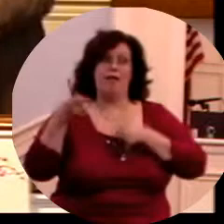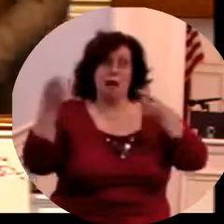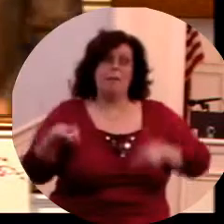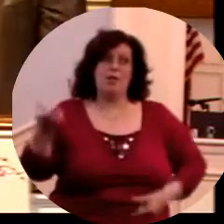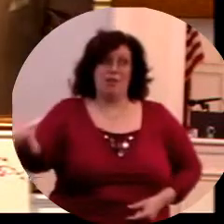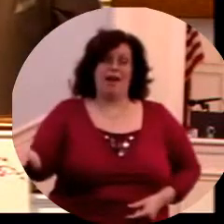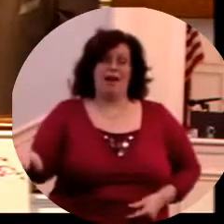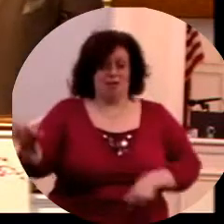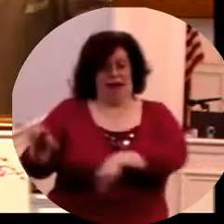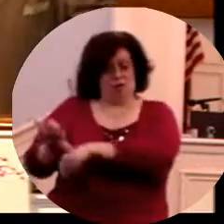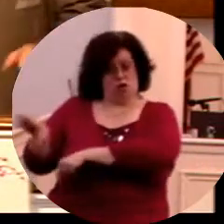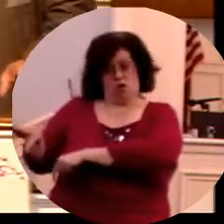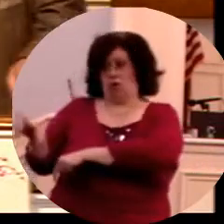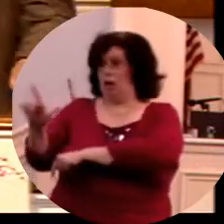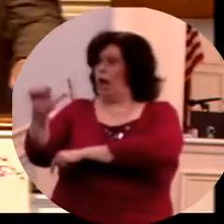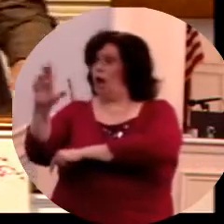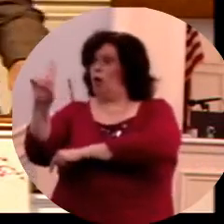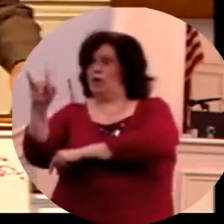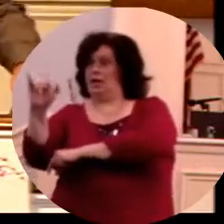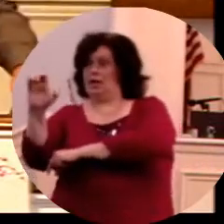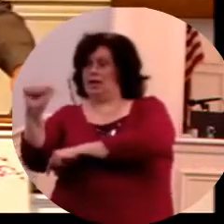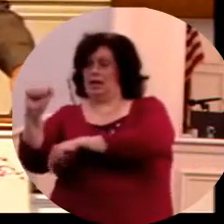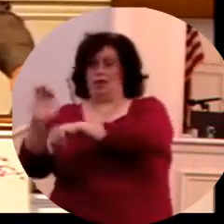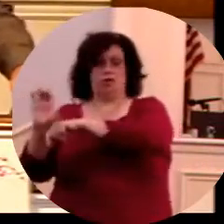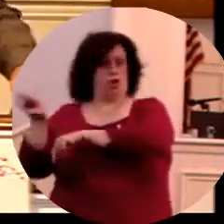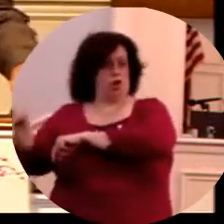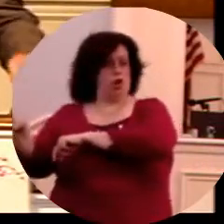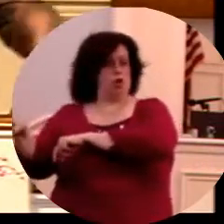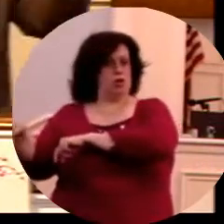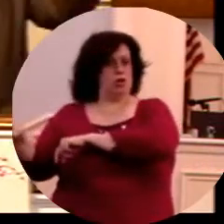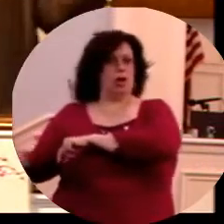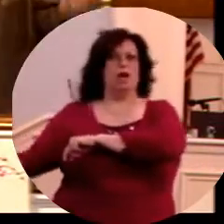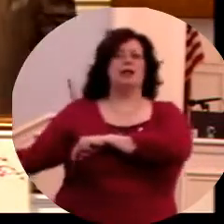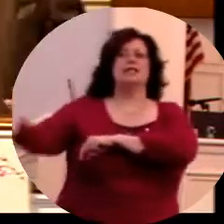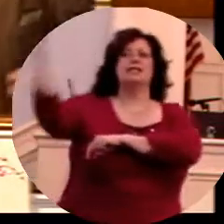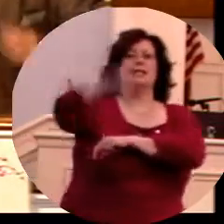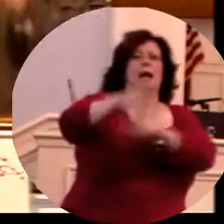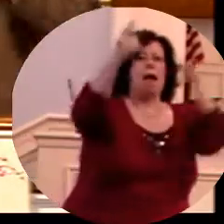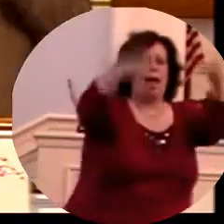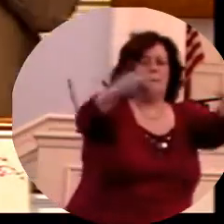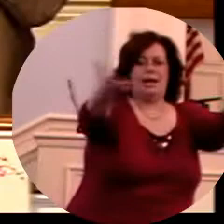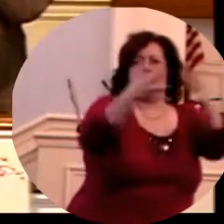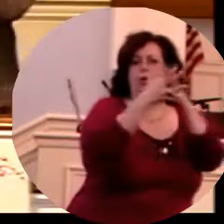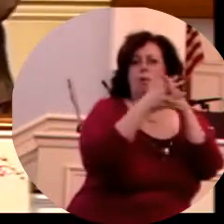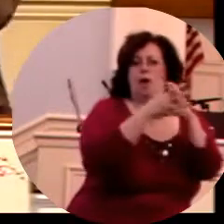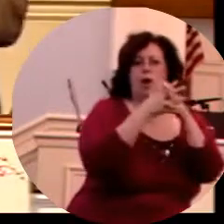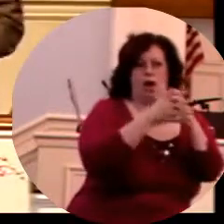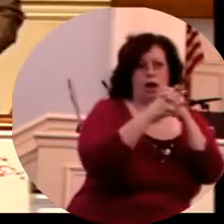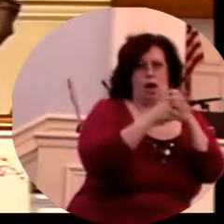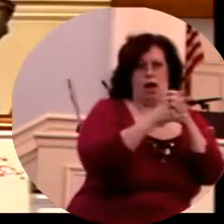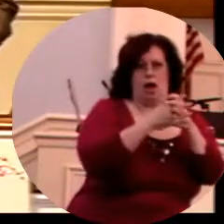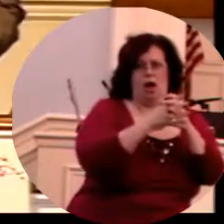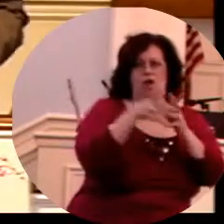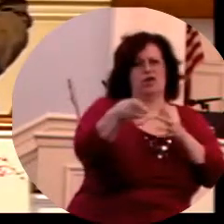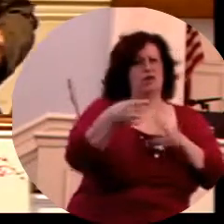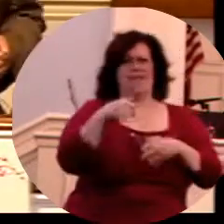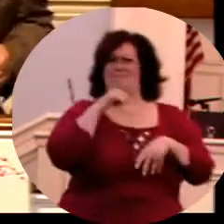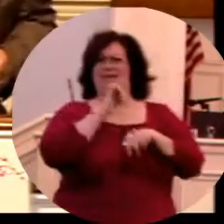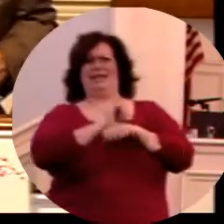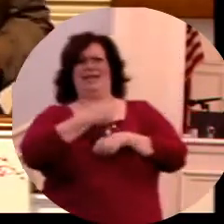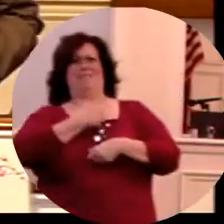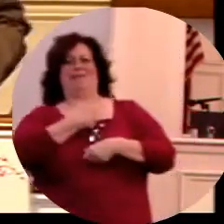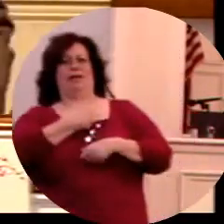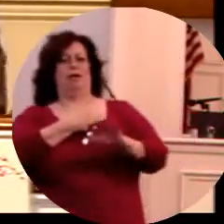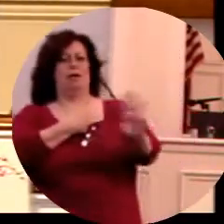just as in the days of Moses. There's where we are today. You say, well, I'm not captive today. Hey, but be sure that the things you